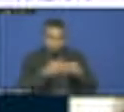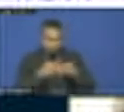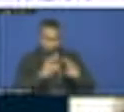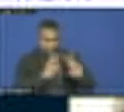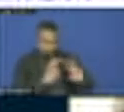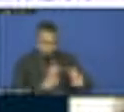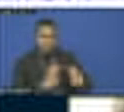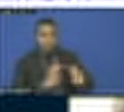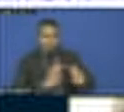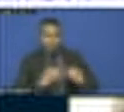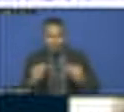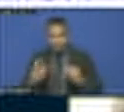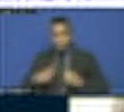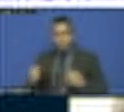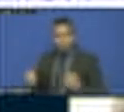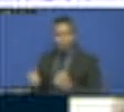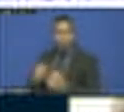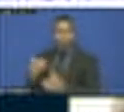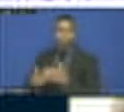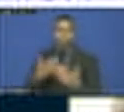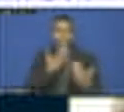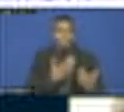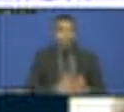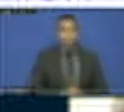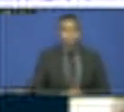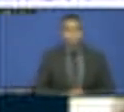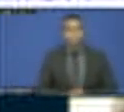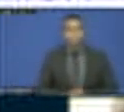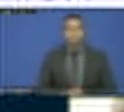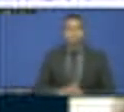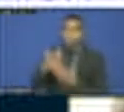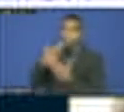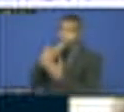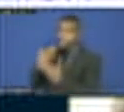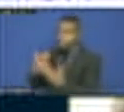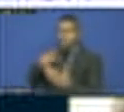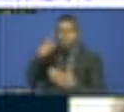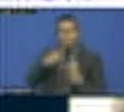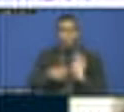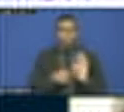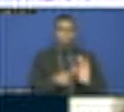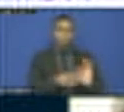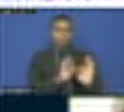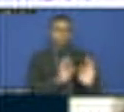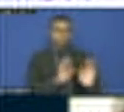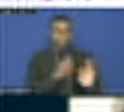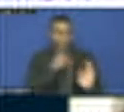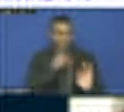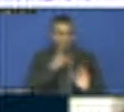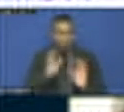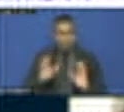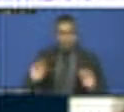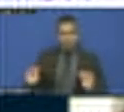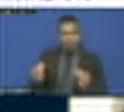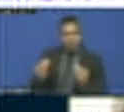examples of what you're doing, actually, to bring in women and youth into leadership. And an important point you raised. COVID-19 showed us,